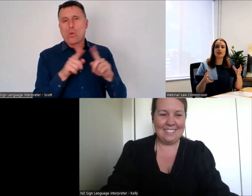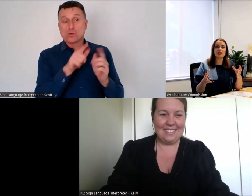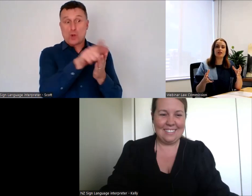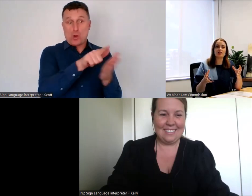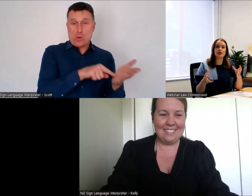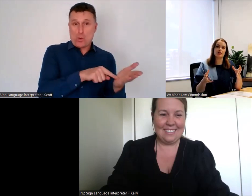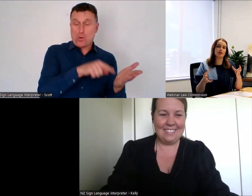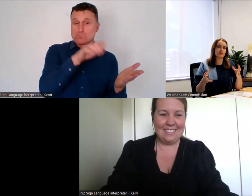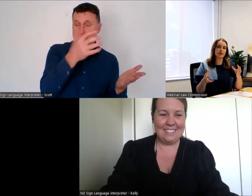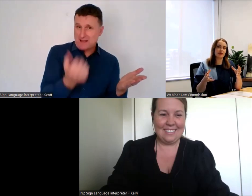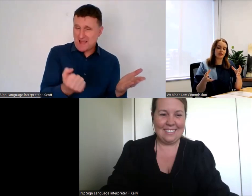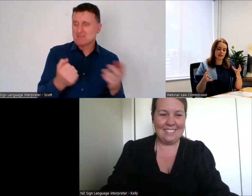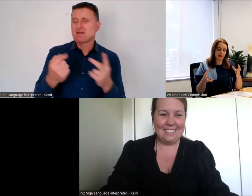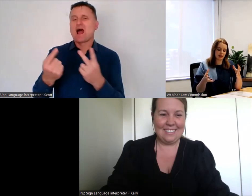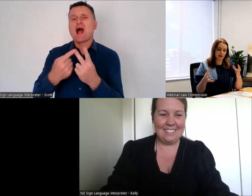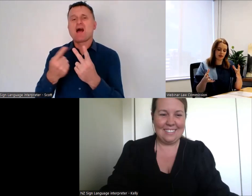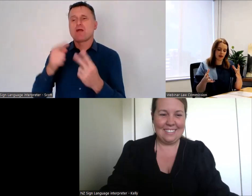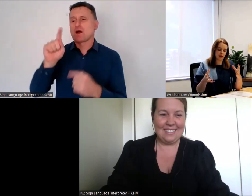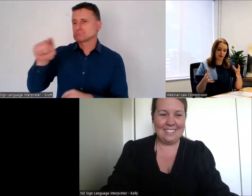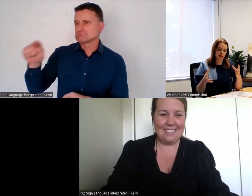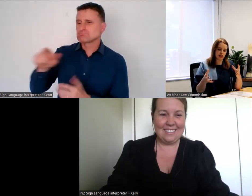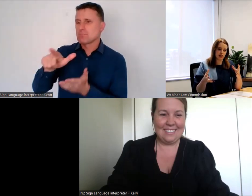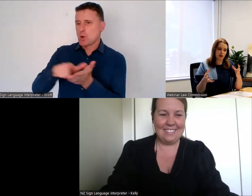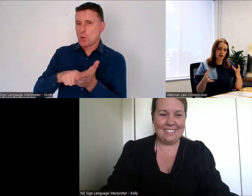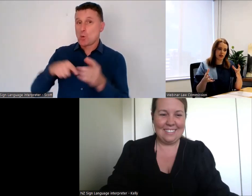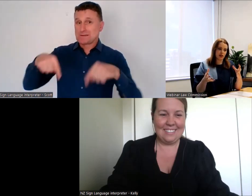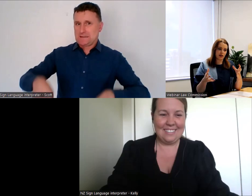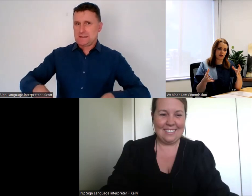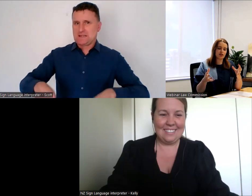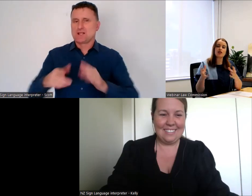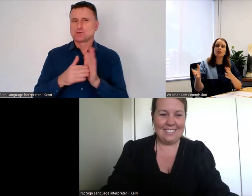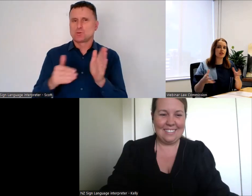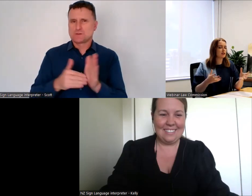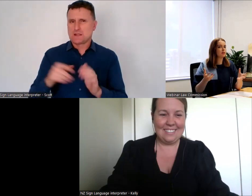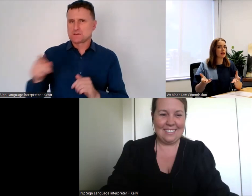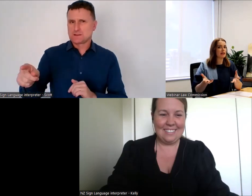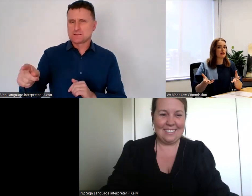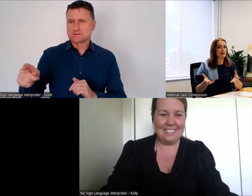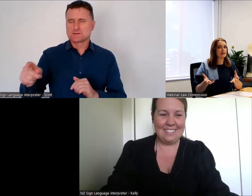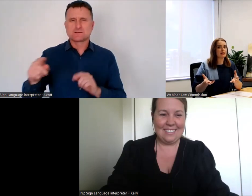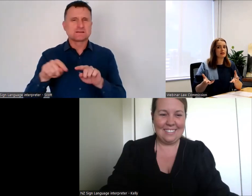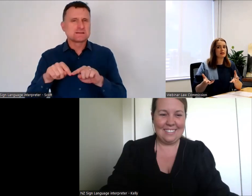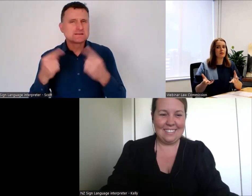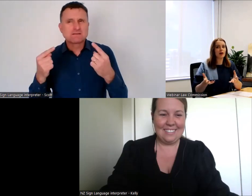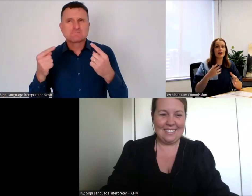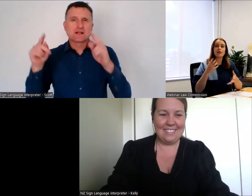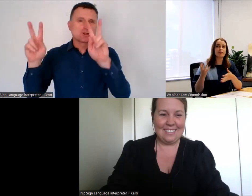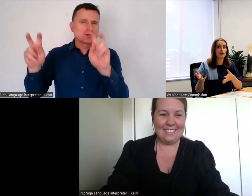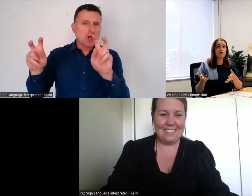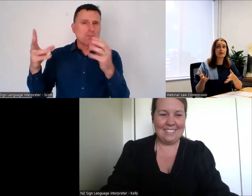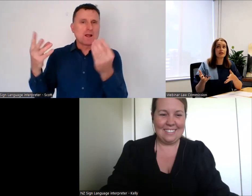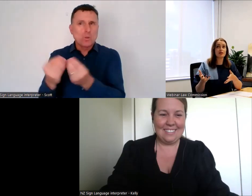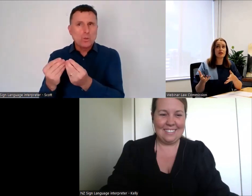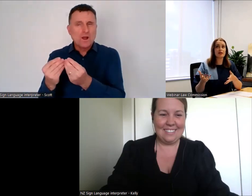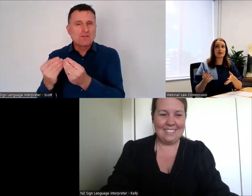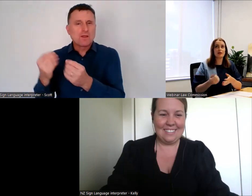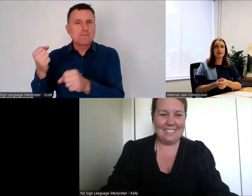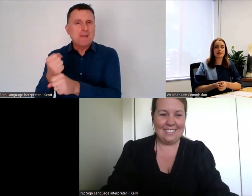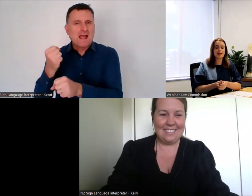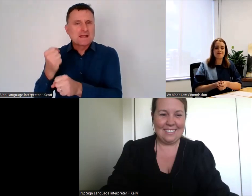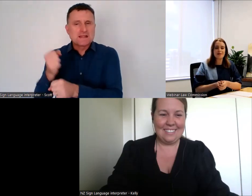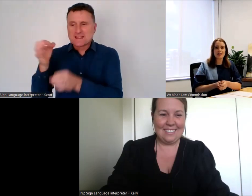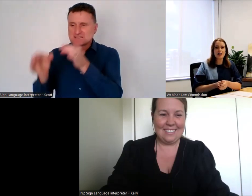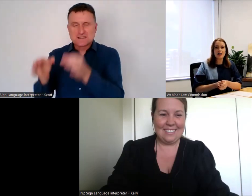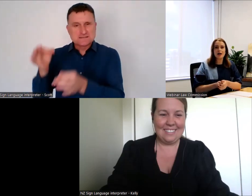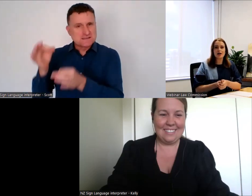legislation in Aotearoa, New Zealand, which touch on decision making capacity in some way or involve decision making